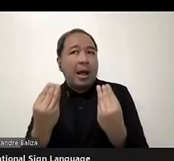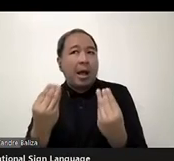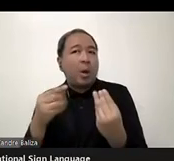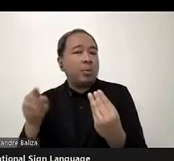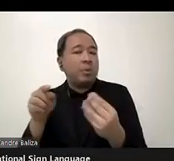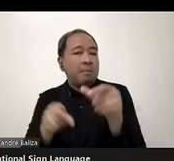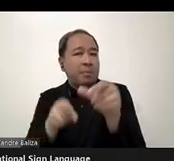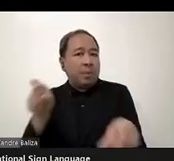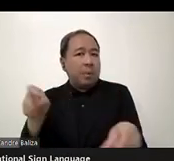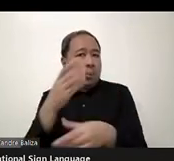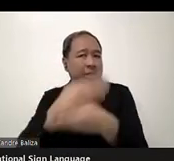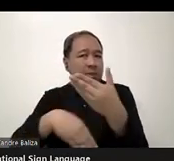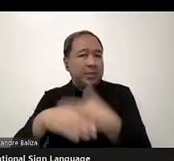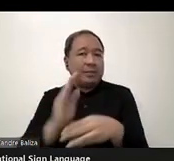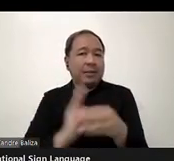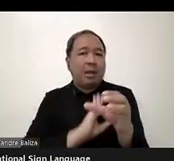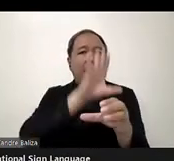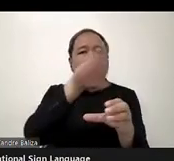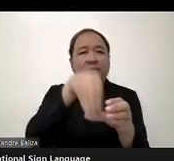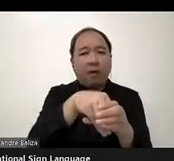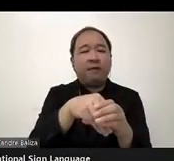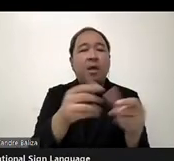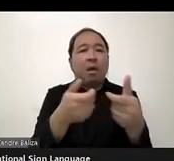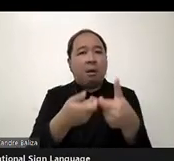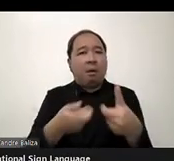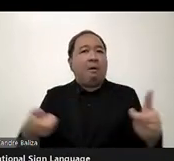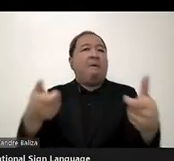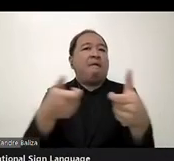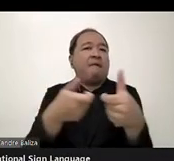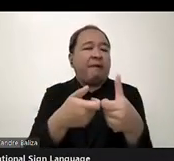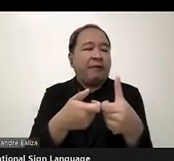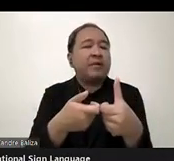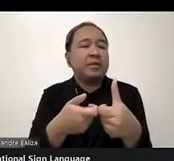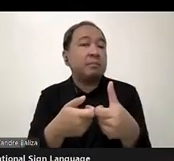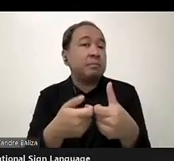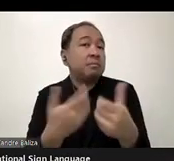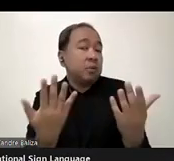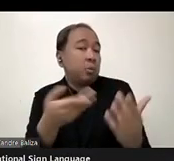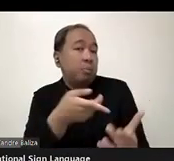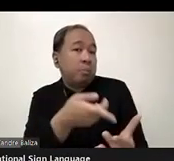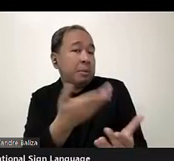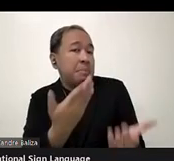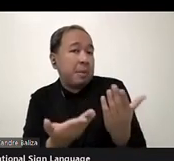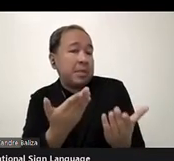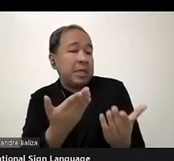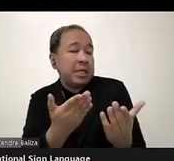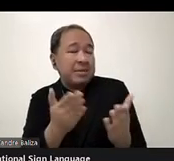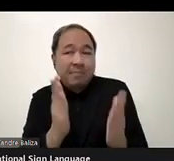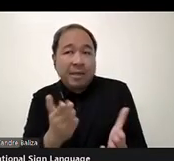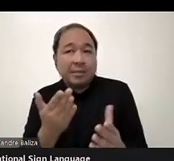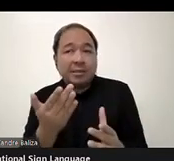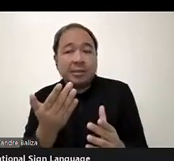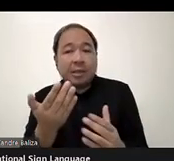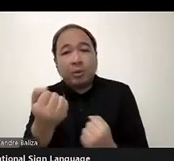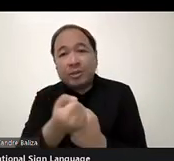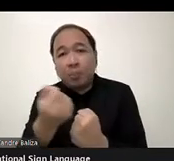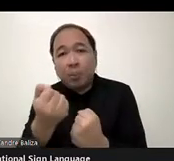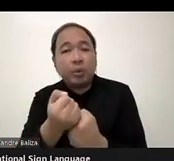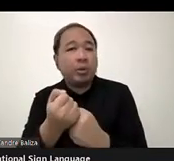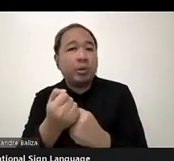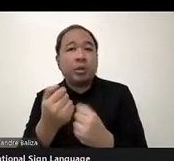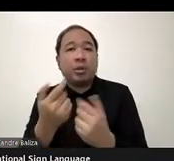attend the conference. Whether they need to have an assistant, an aide with them or whether they're not.